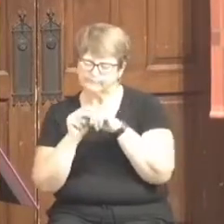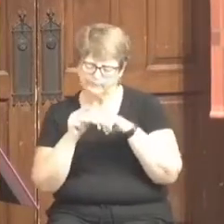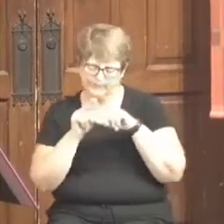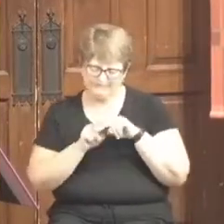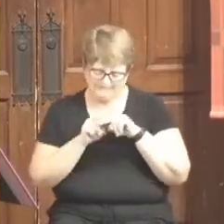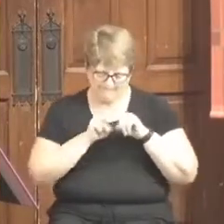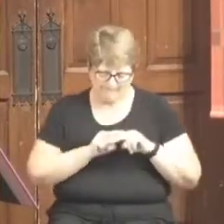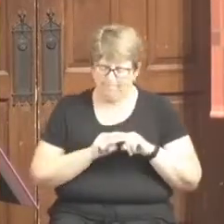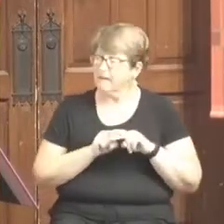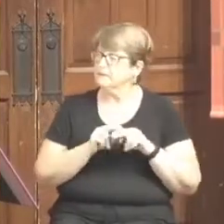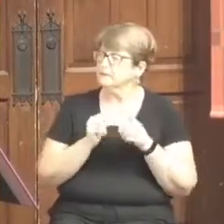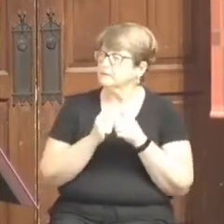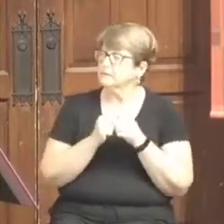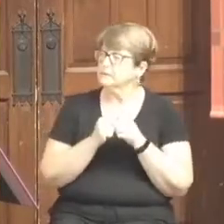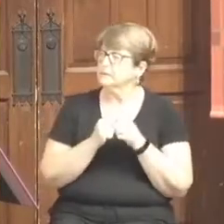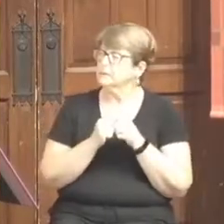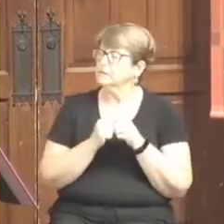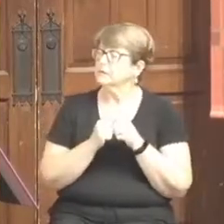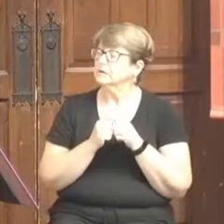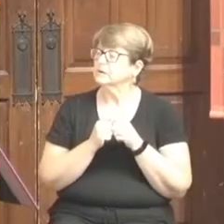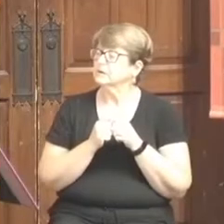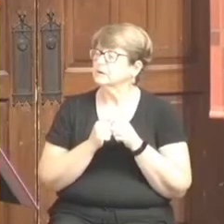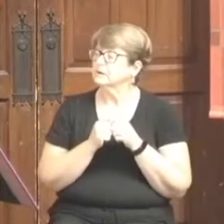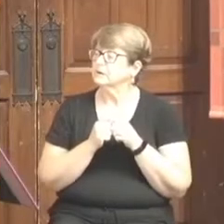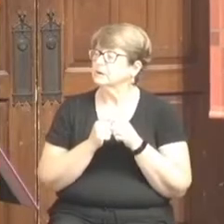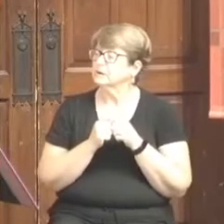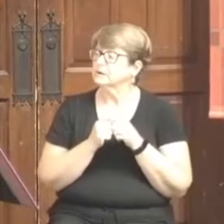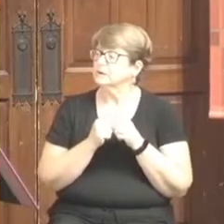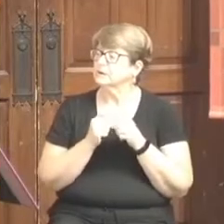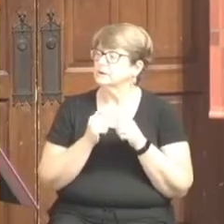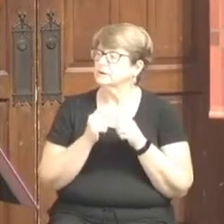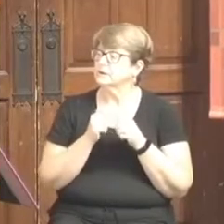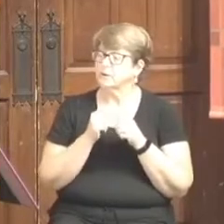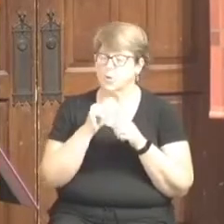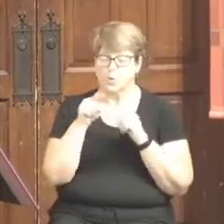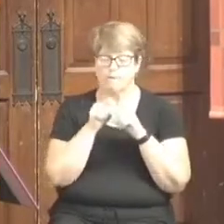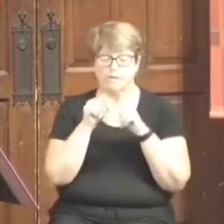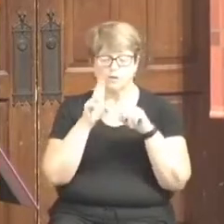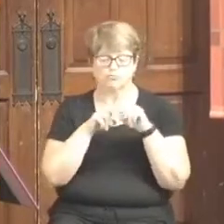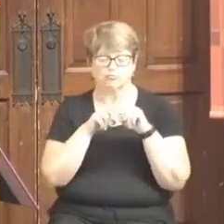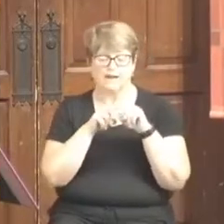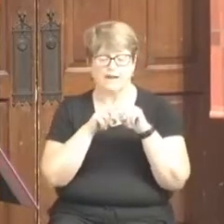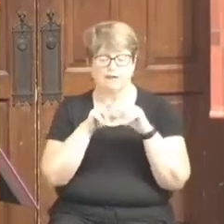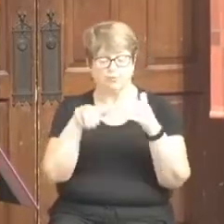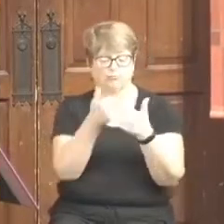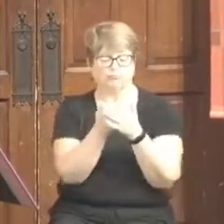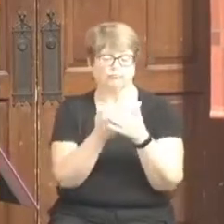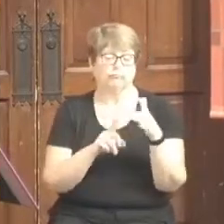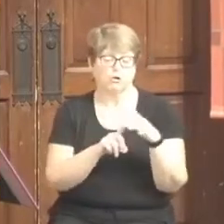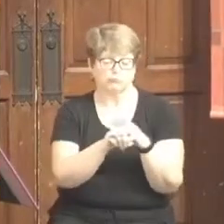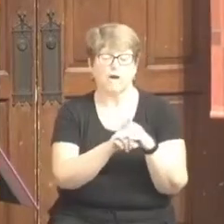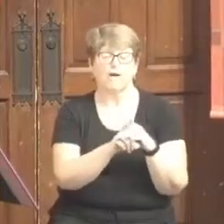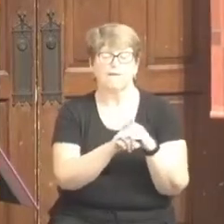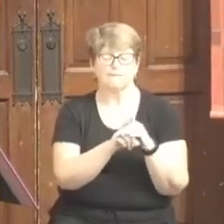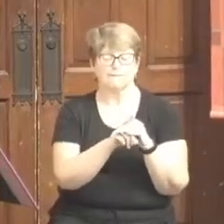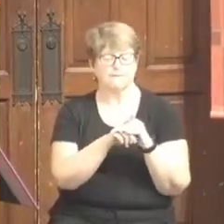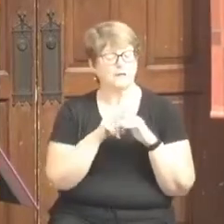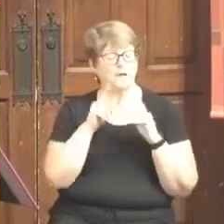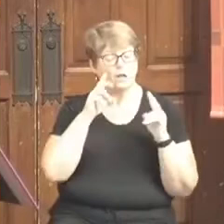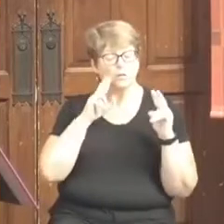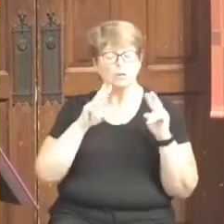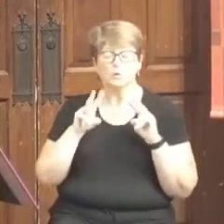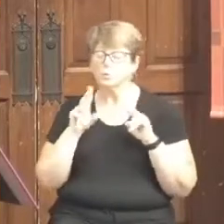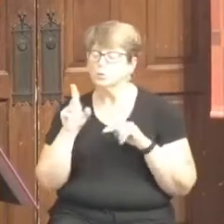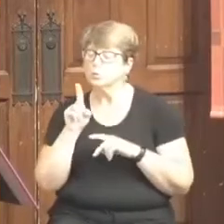platform at Margaret Street, I kind of as a train pulled in, looked to see toward the back of the train,